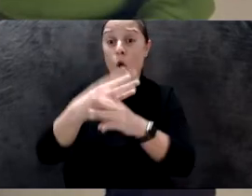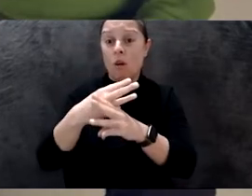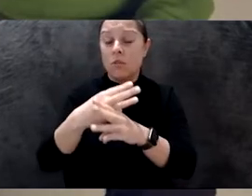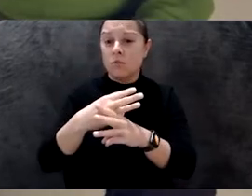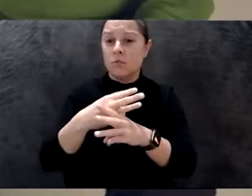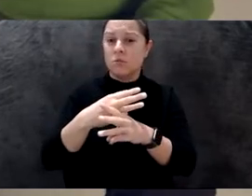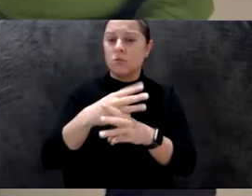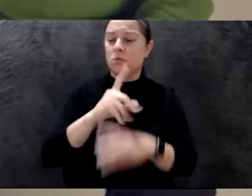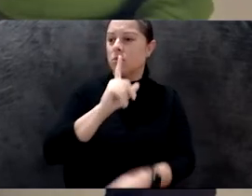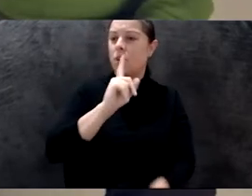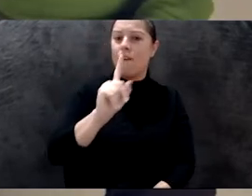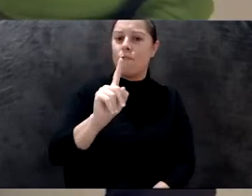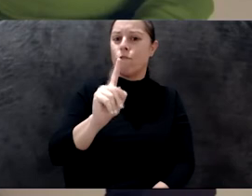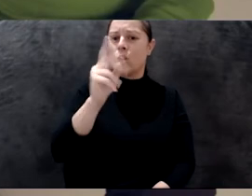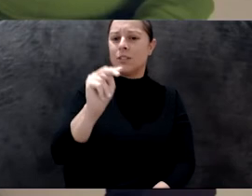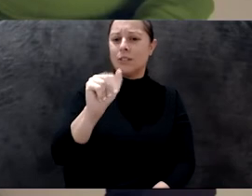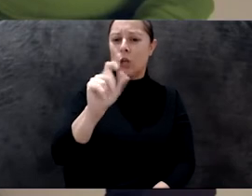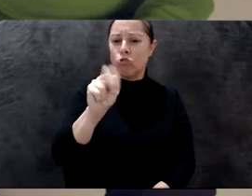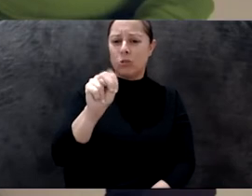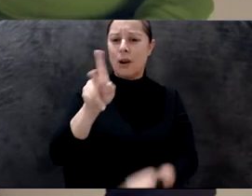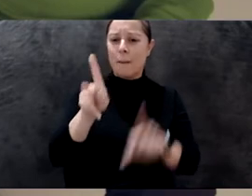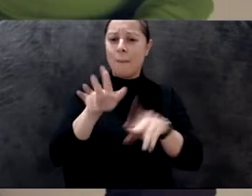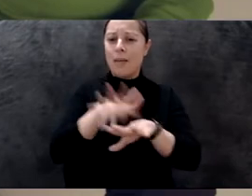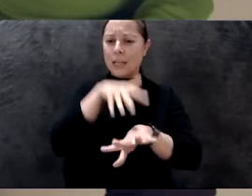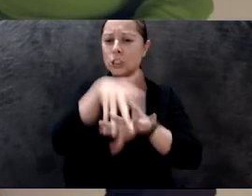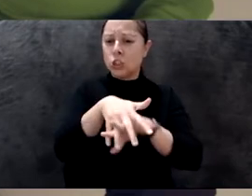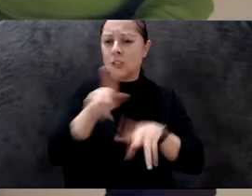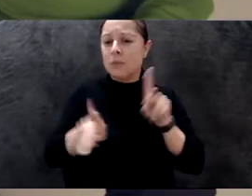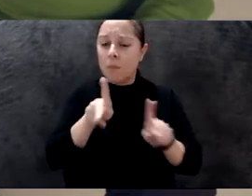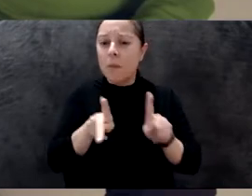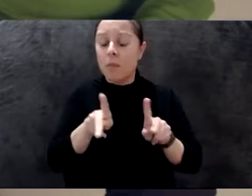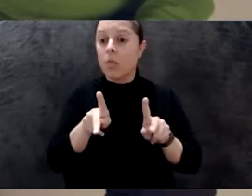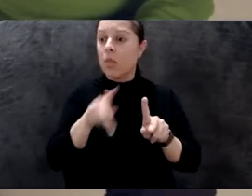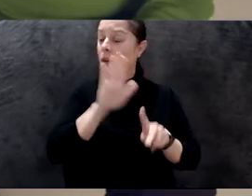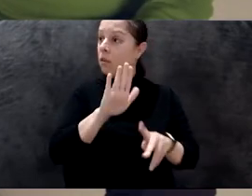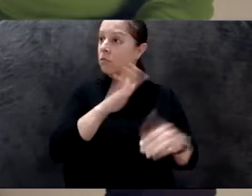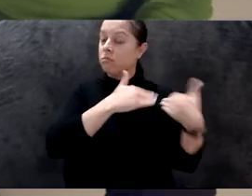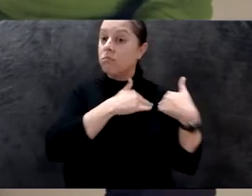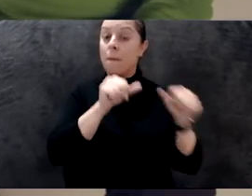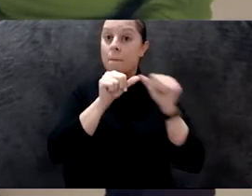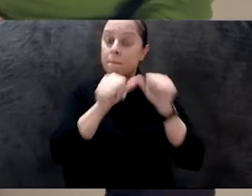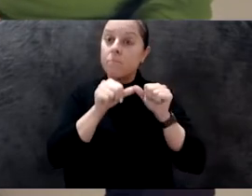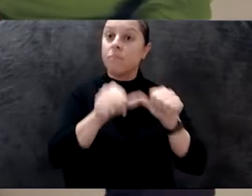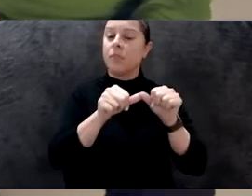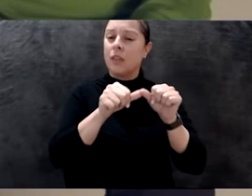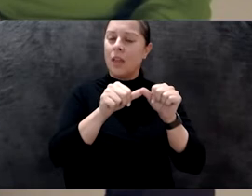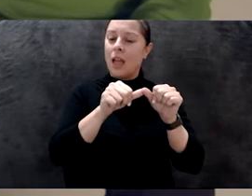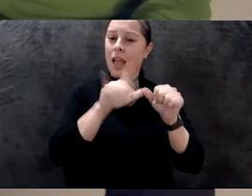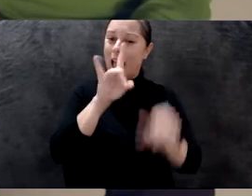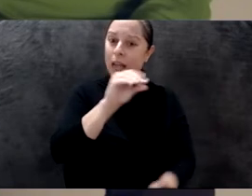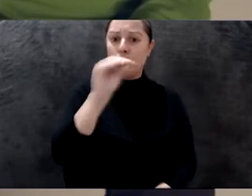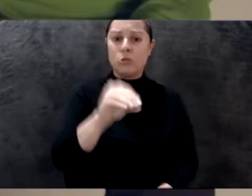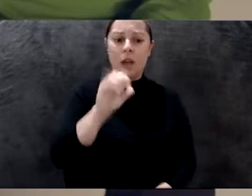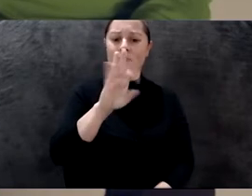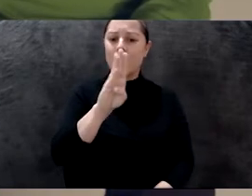world, and they are the one responsible to maintain and preserve 80% of the biodiversity in the planet Earth. 5% of the population